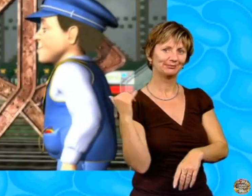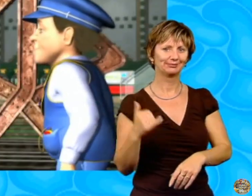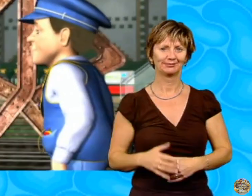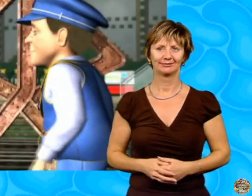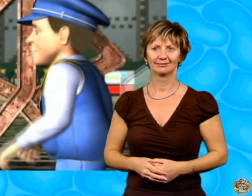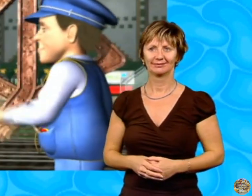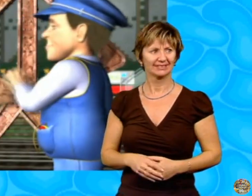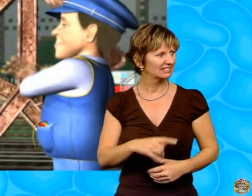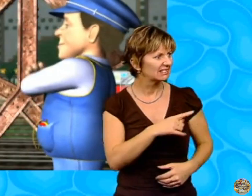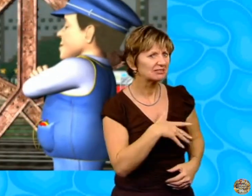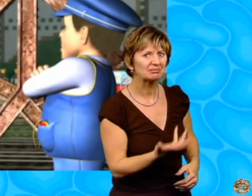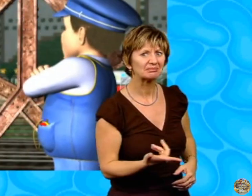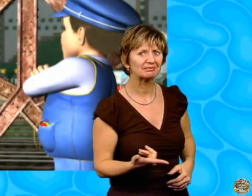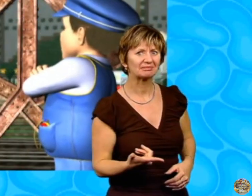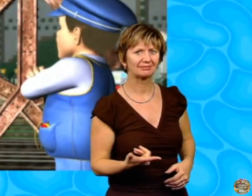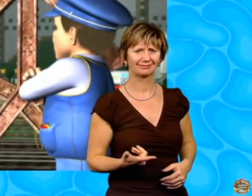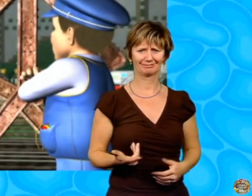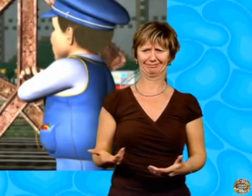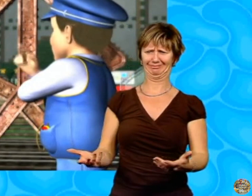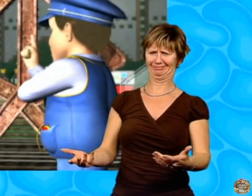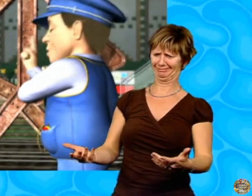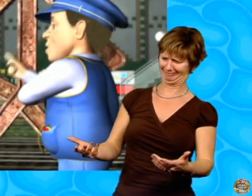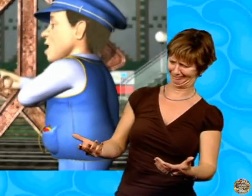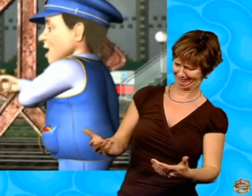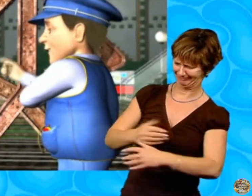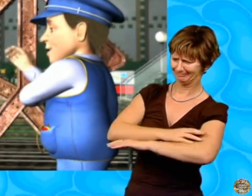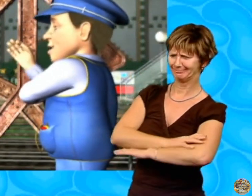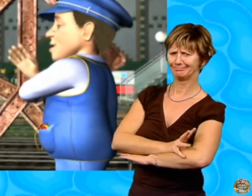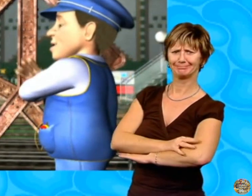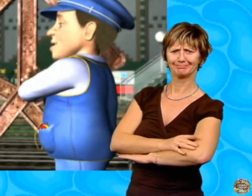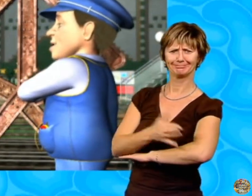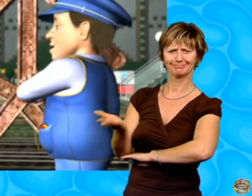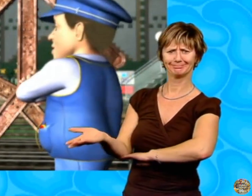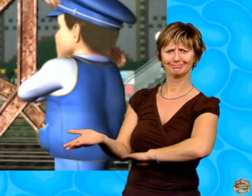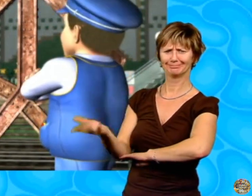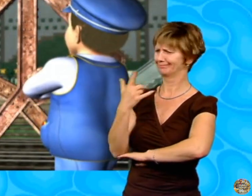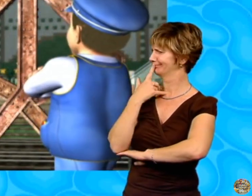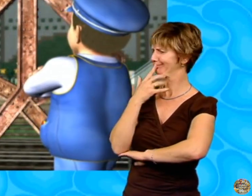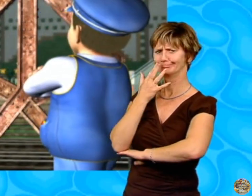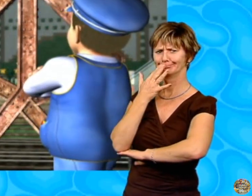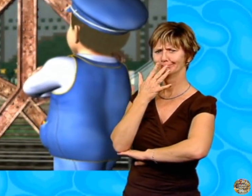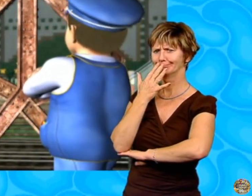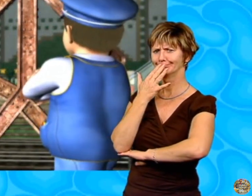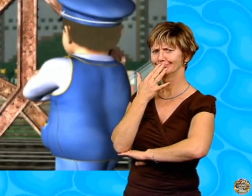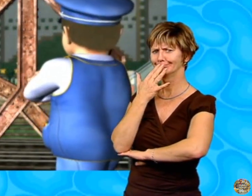Don't you like it, Ernie? Well... Er... Sort of. Ah,